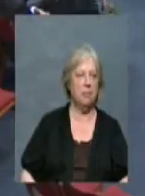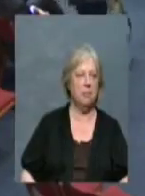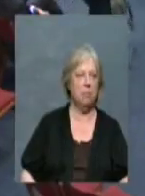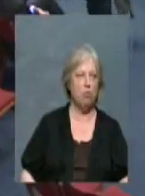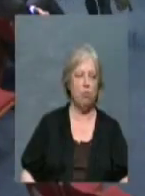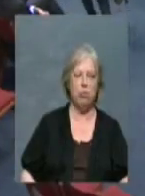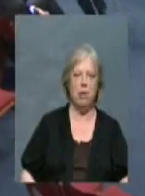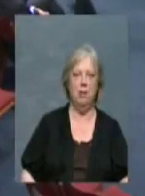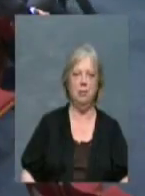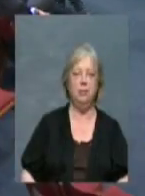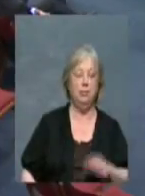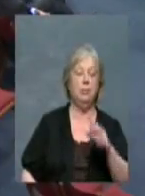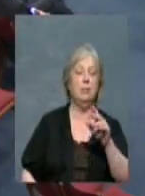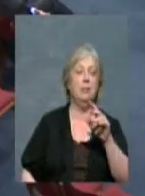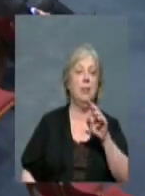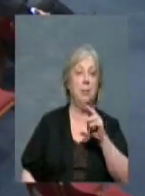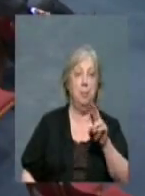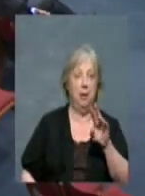Mr. Brzezinski.